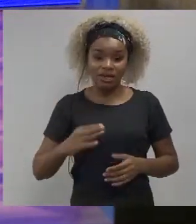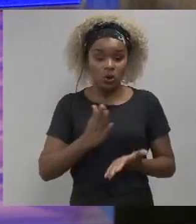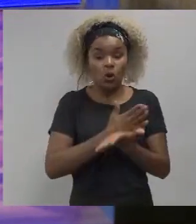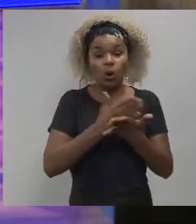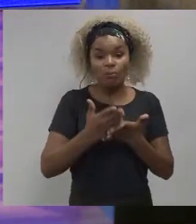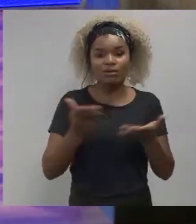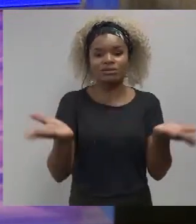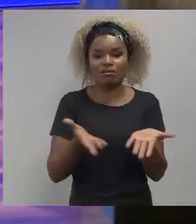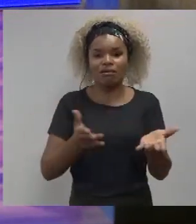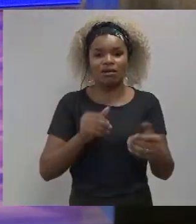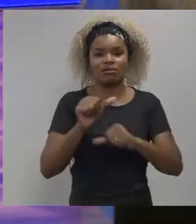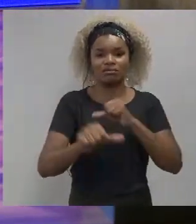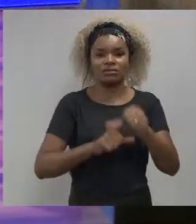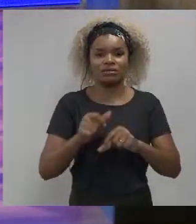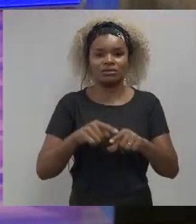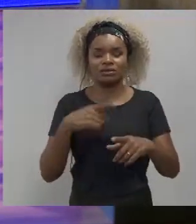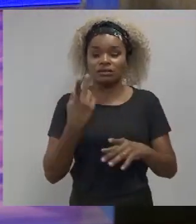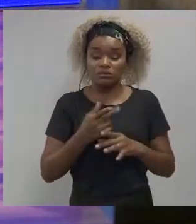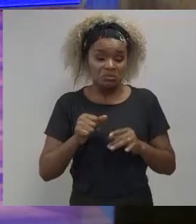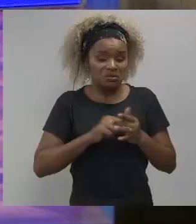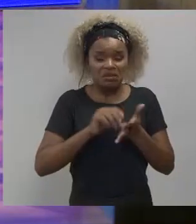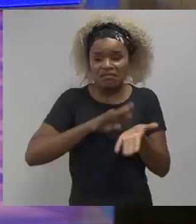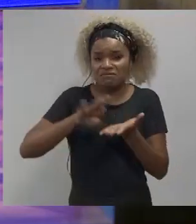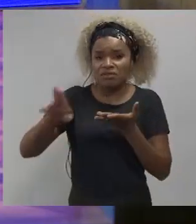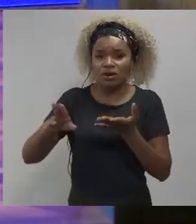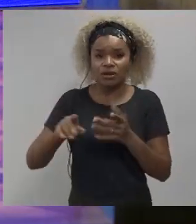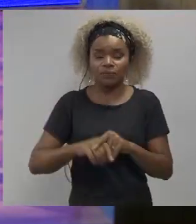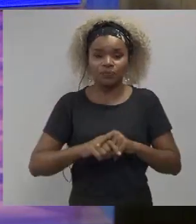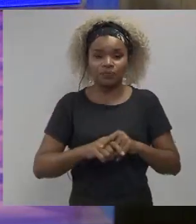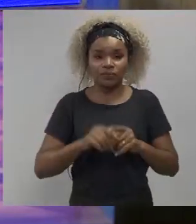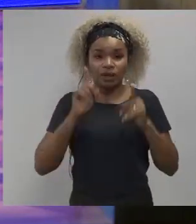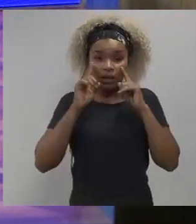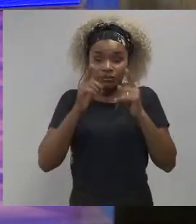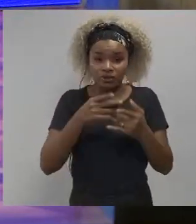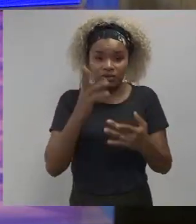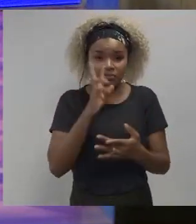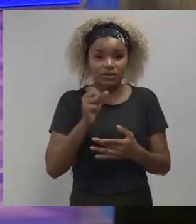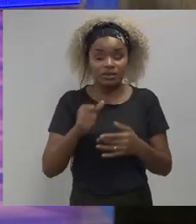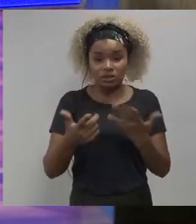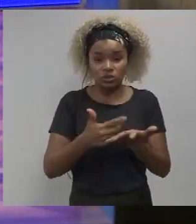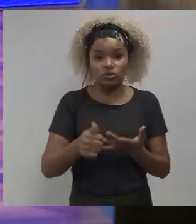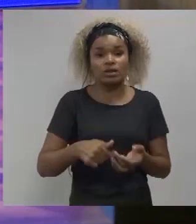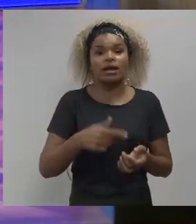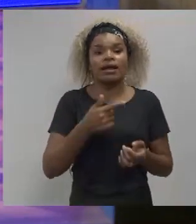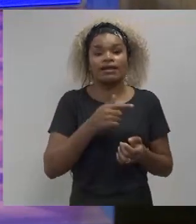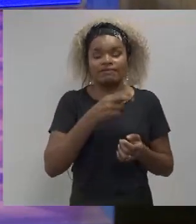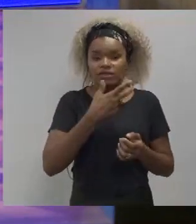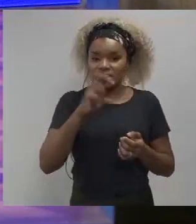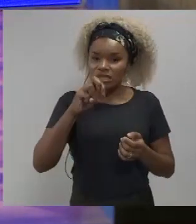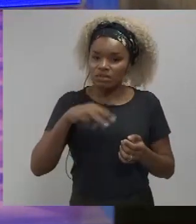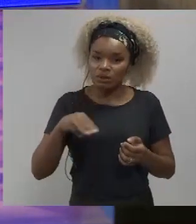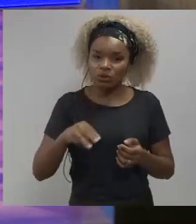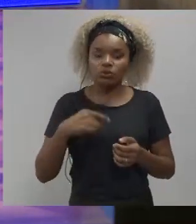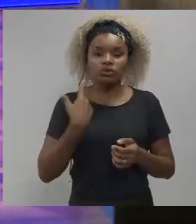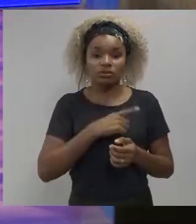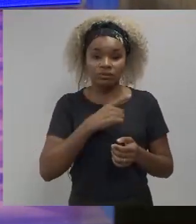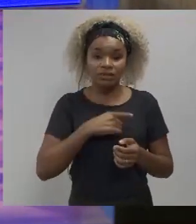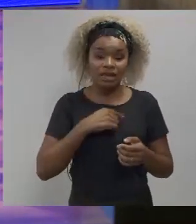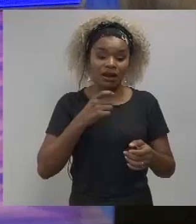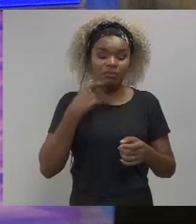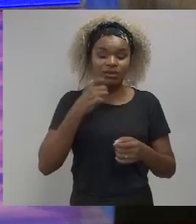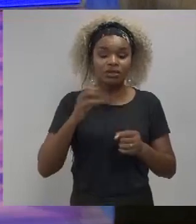next 15 minutes we're going to ripple it out ambitious I know for 15 minutes but we're at innovation week so let's try